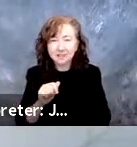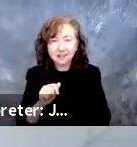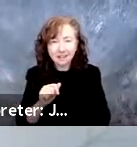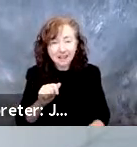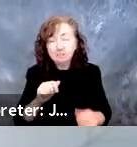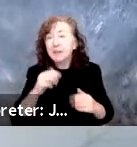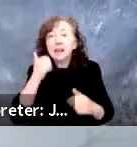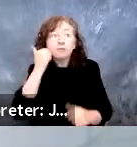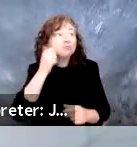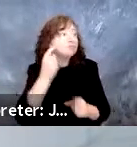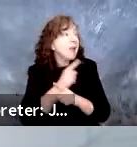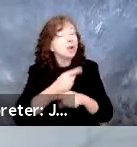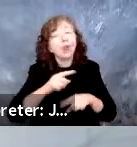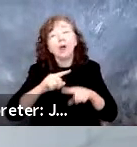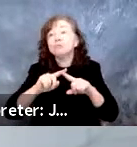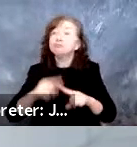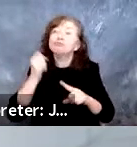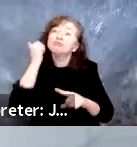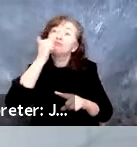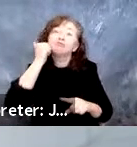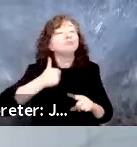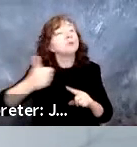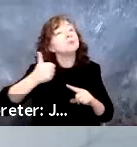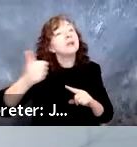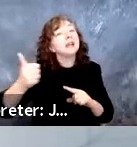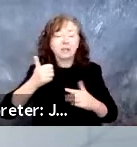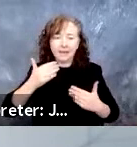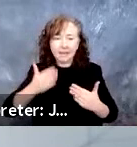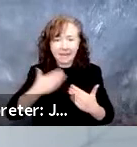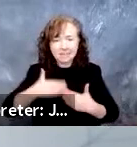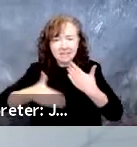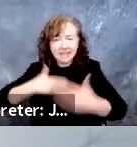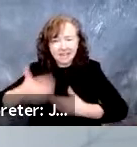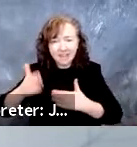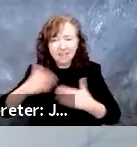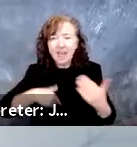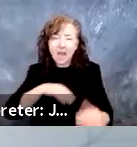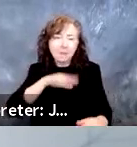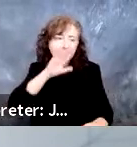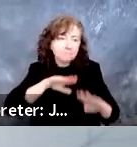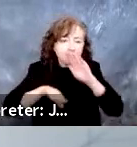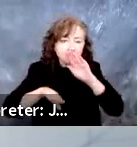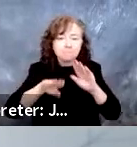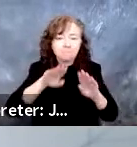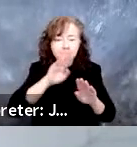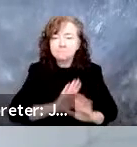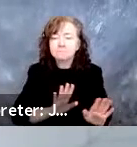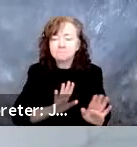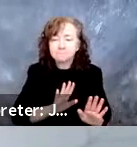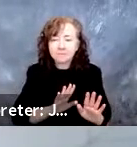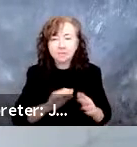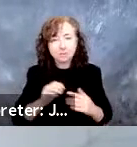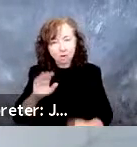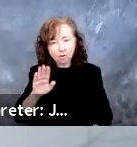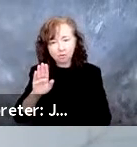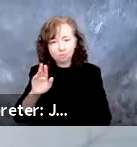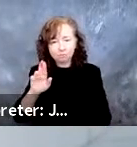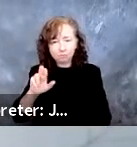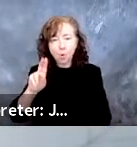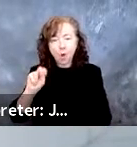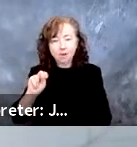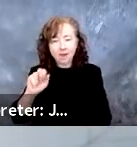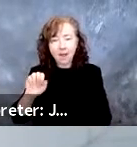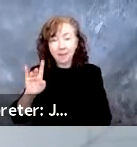a given and not a challenge. And that's why we're excited to be part of this discussion and talk about some of the things we learned.